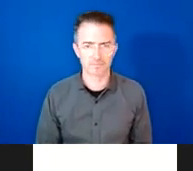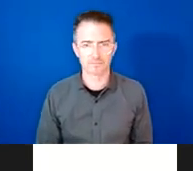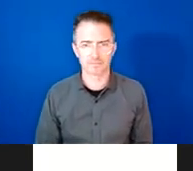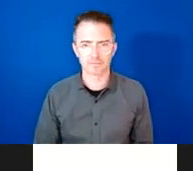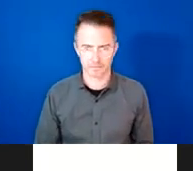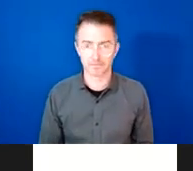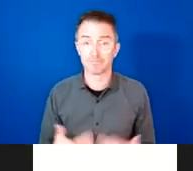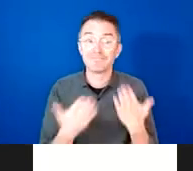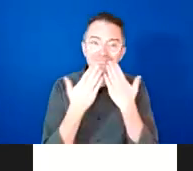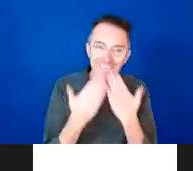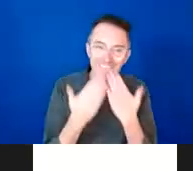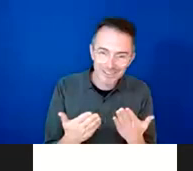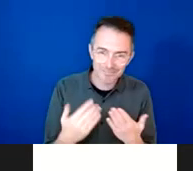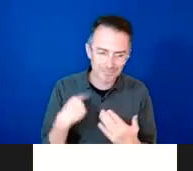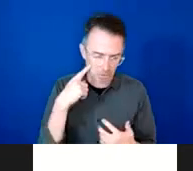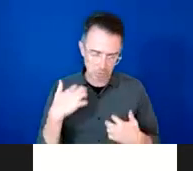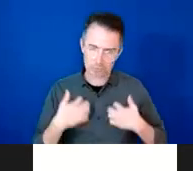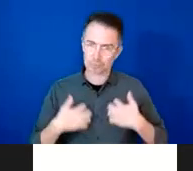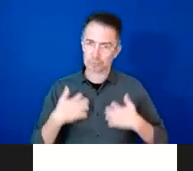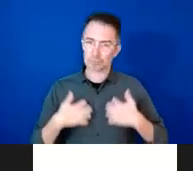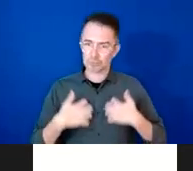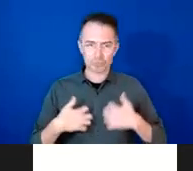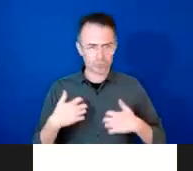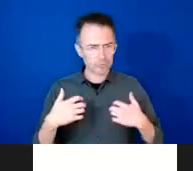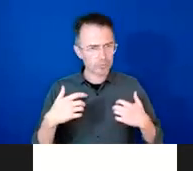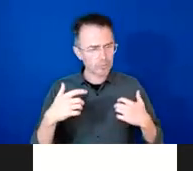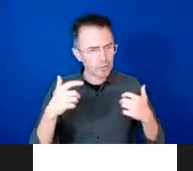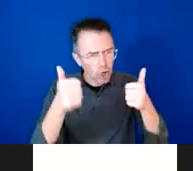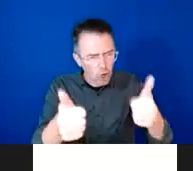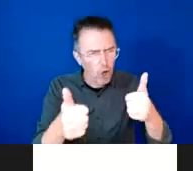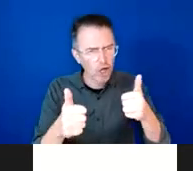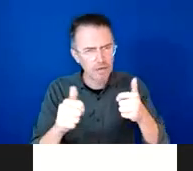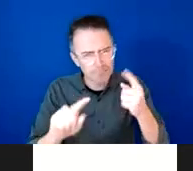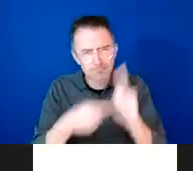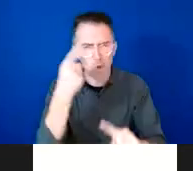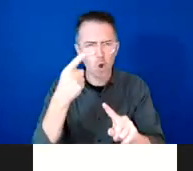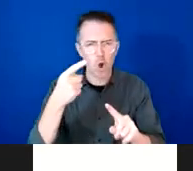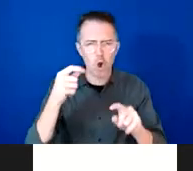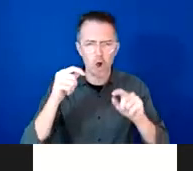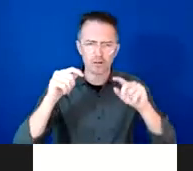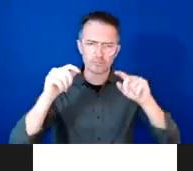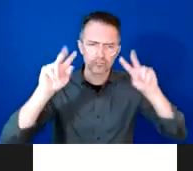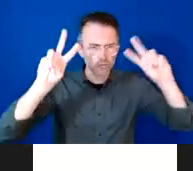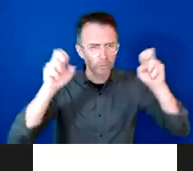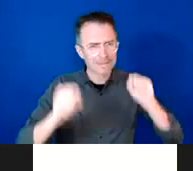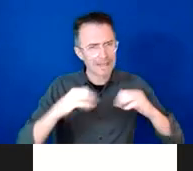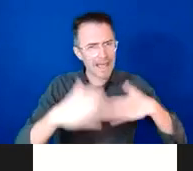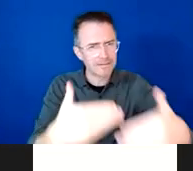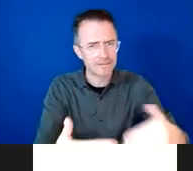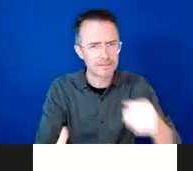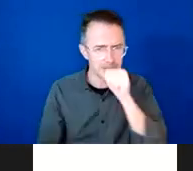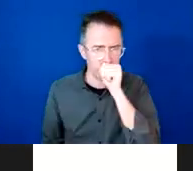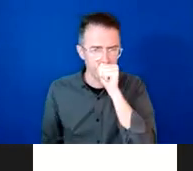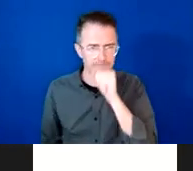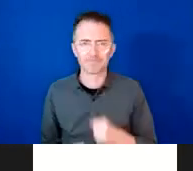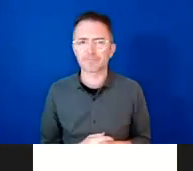think for all of us that are working in this every day we can connect the dots we see it makes sense you